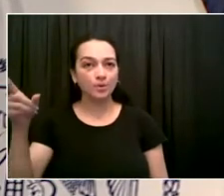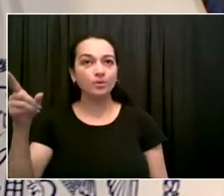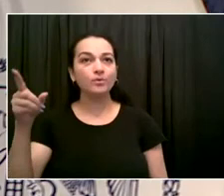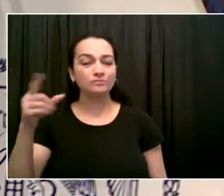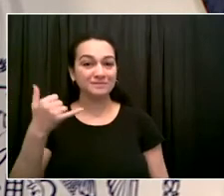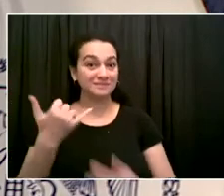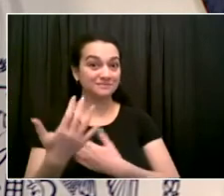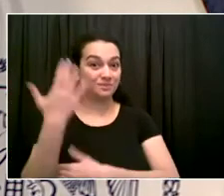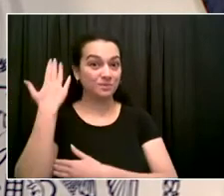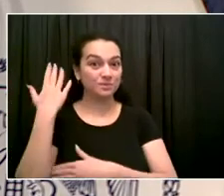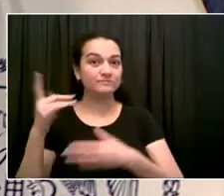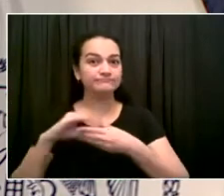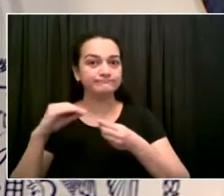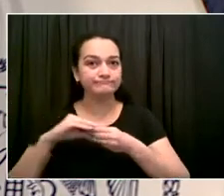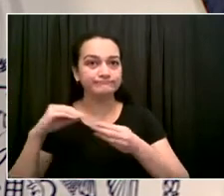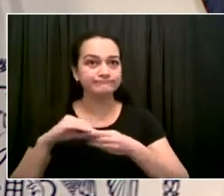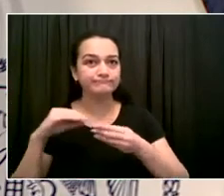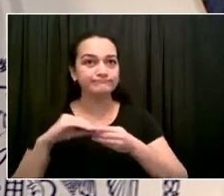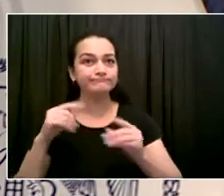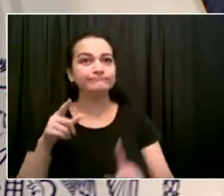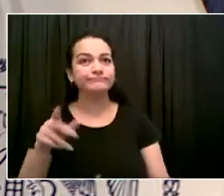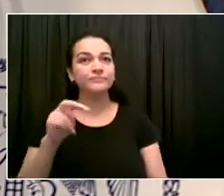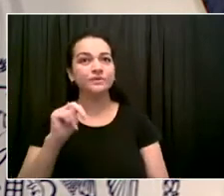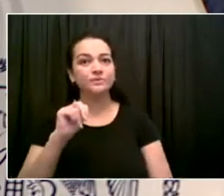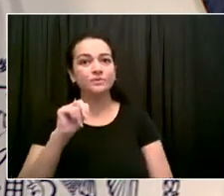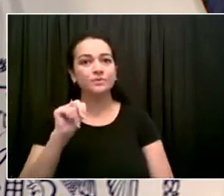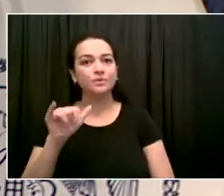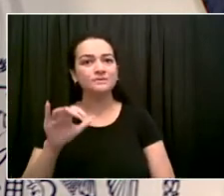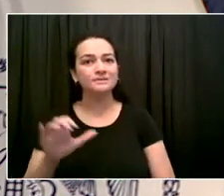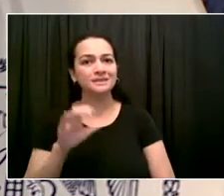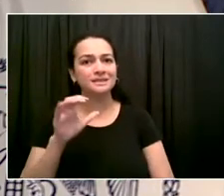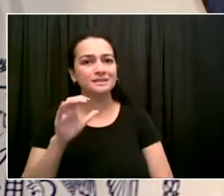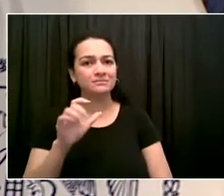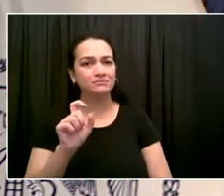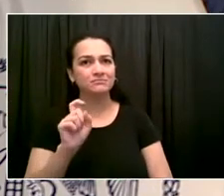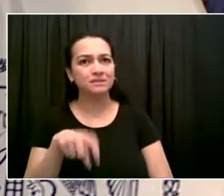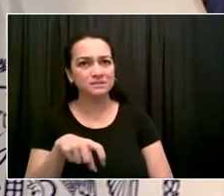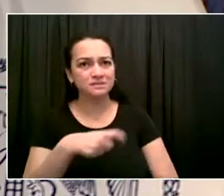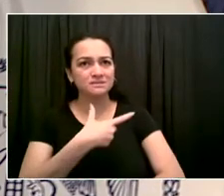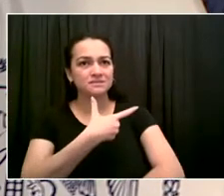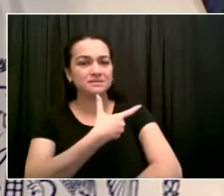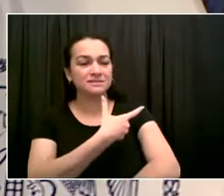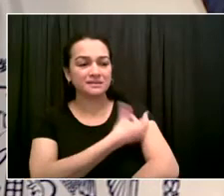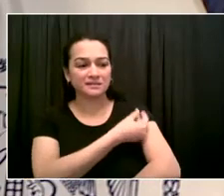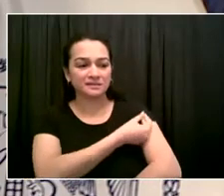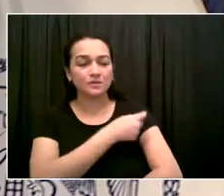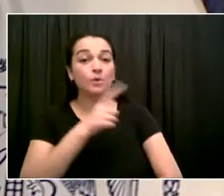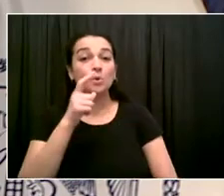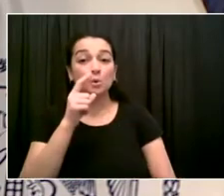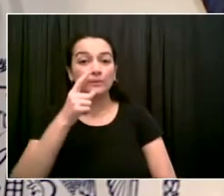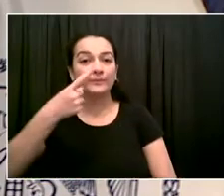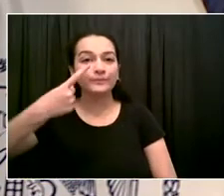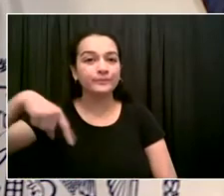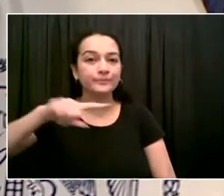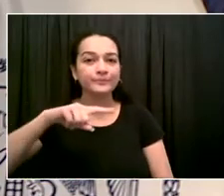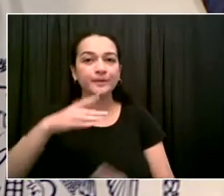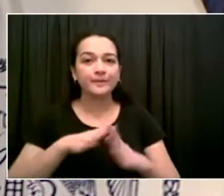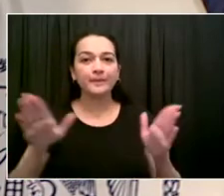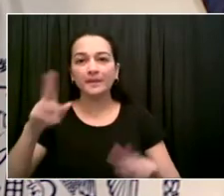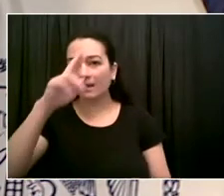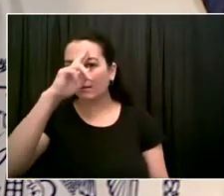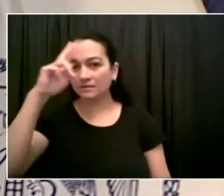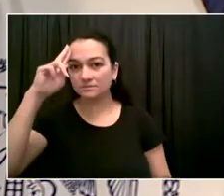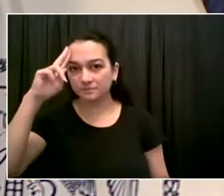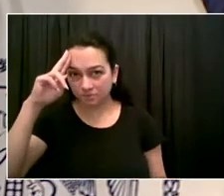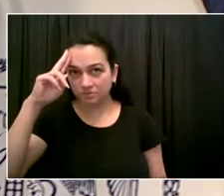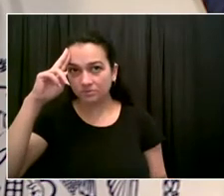vaccines at the public hospitals, just as he has done at the state hospitals. So will you make it